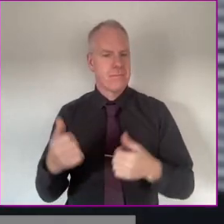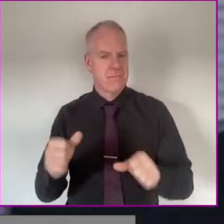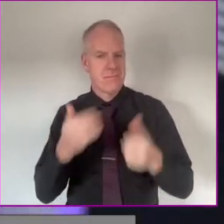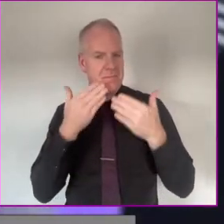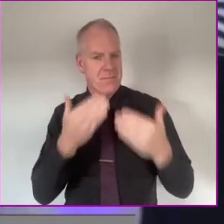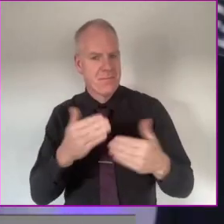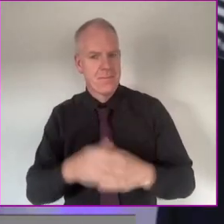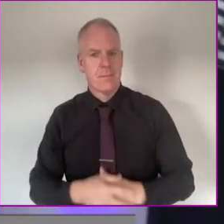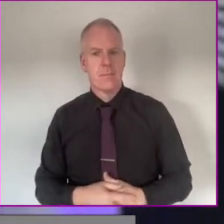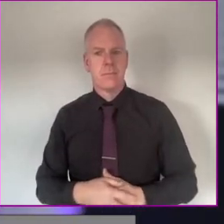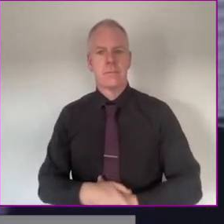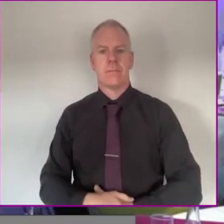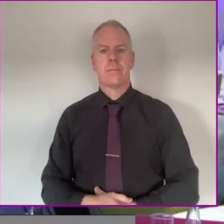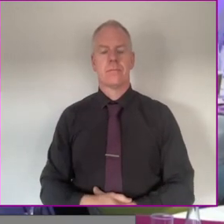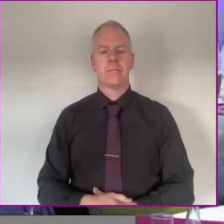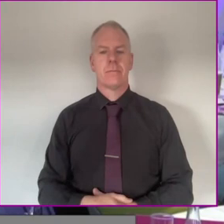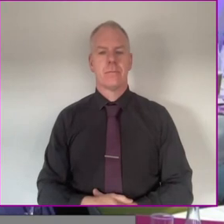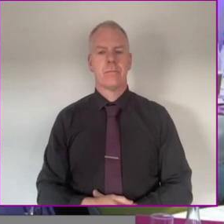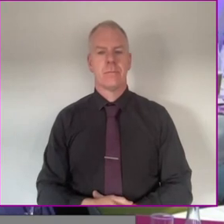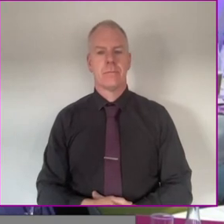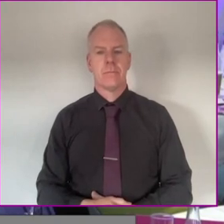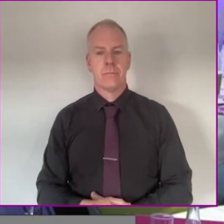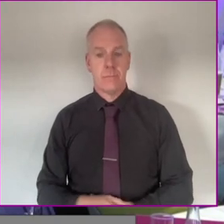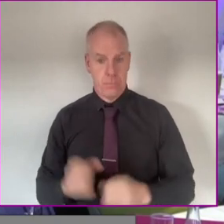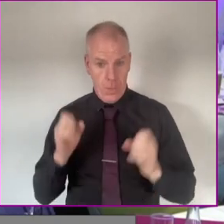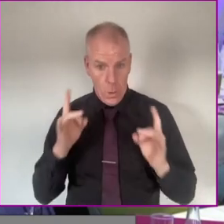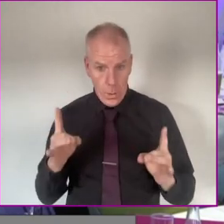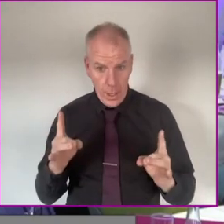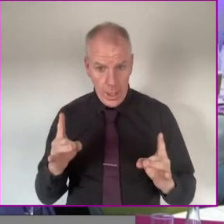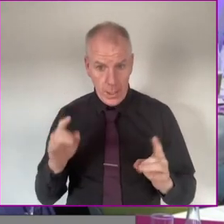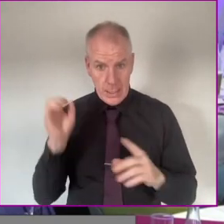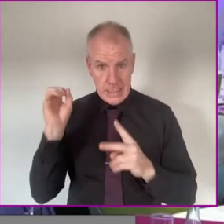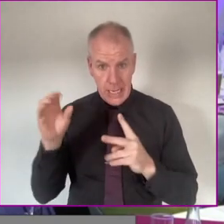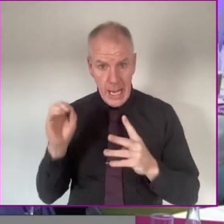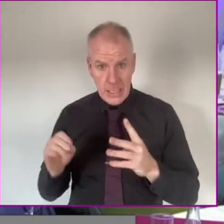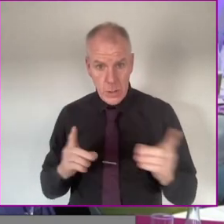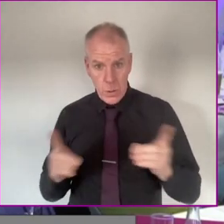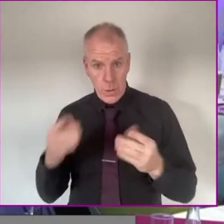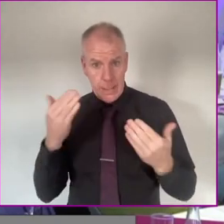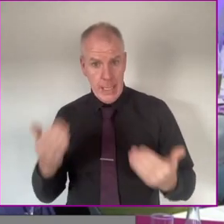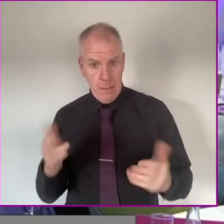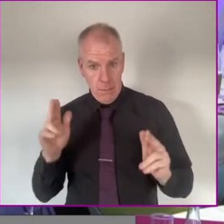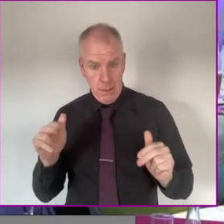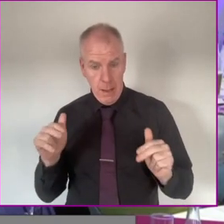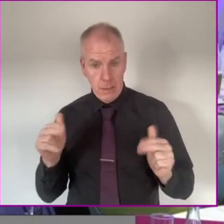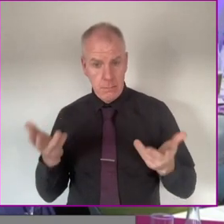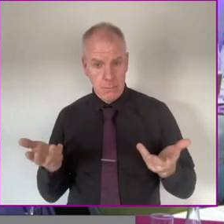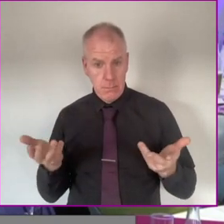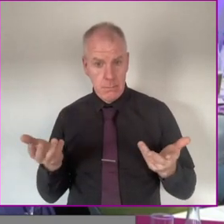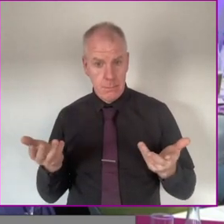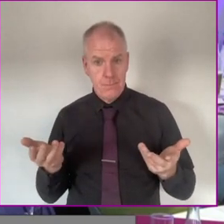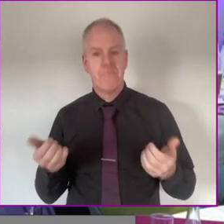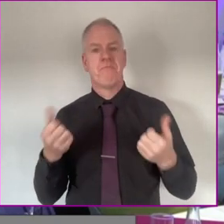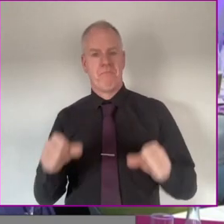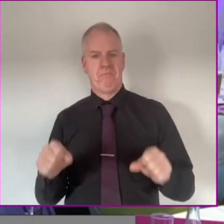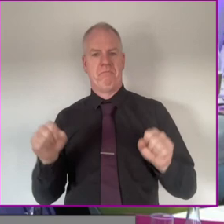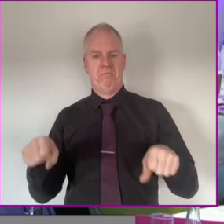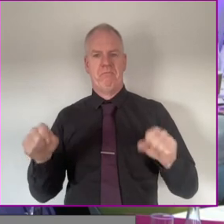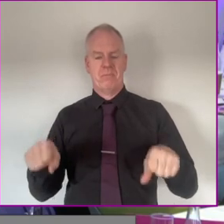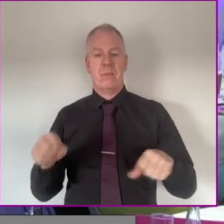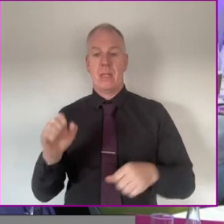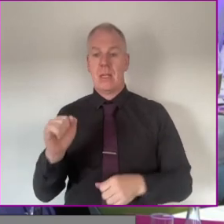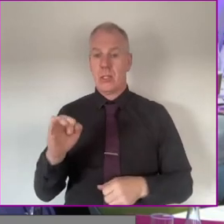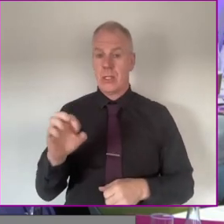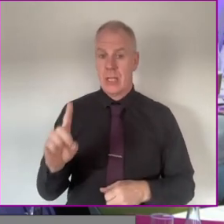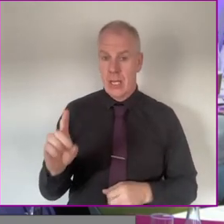Yeah. great. I think, are you okay for the slides to put them up now? Or do you want to...? Sinead, go next.